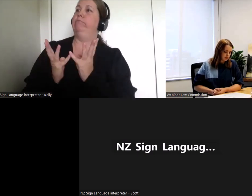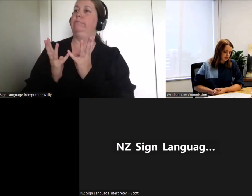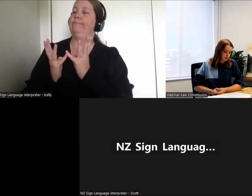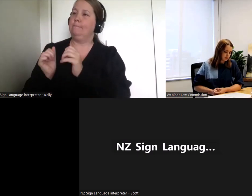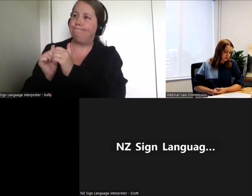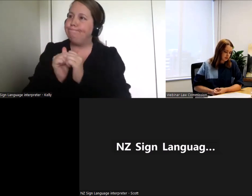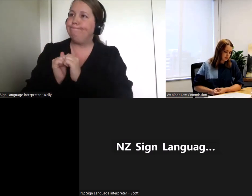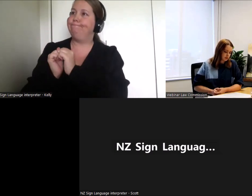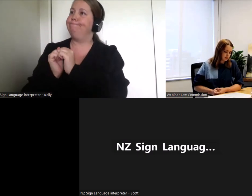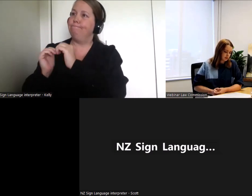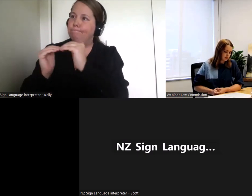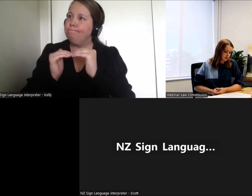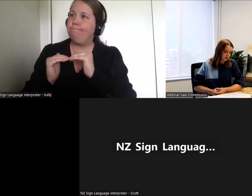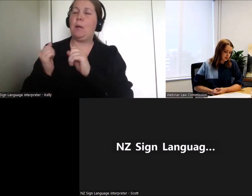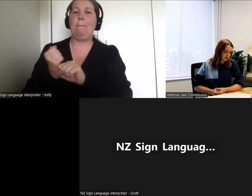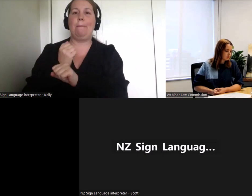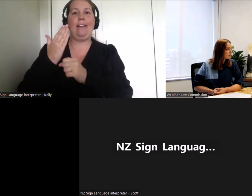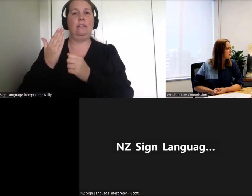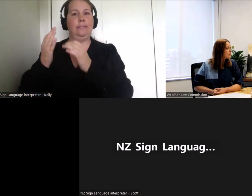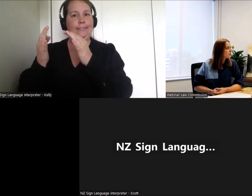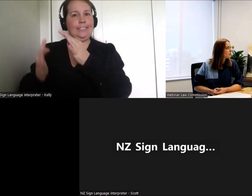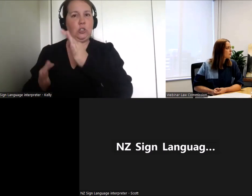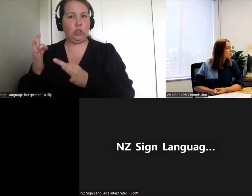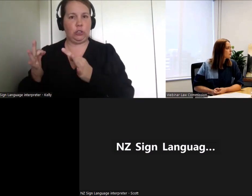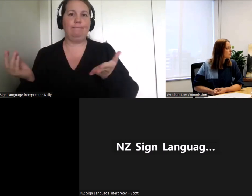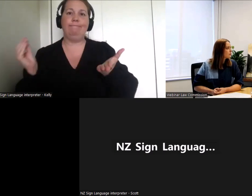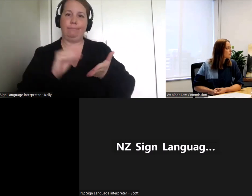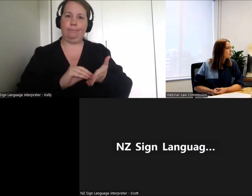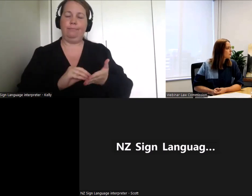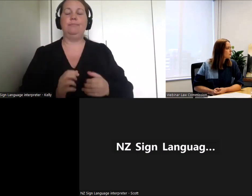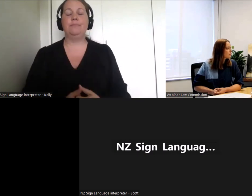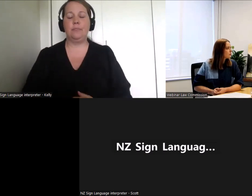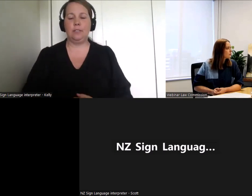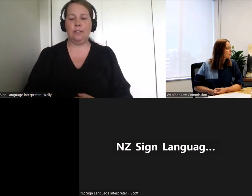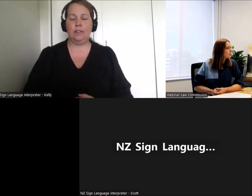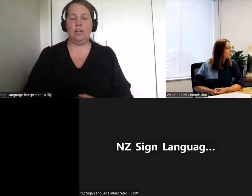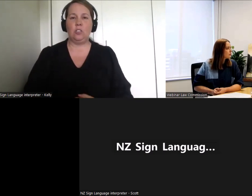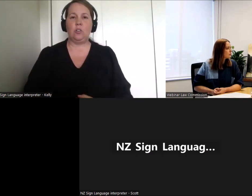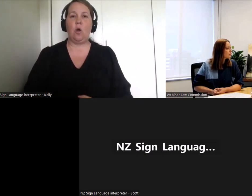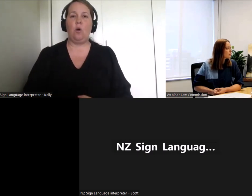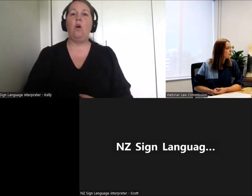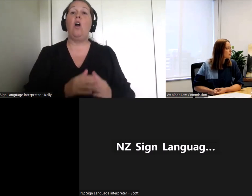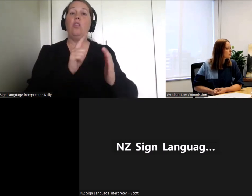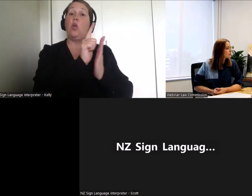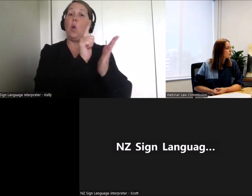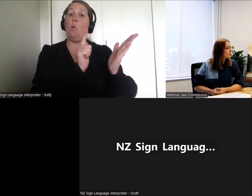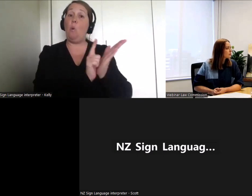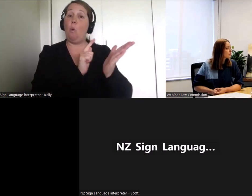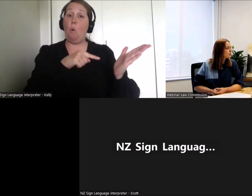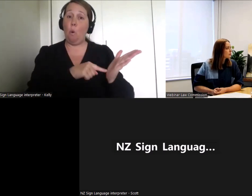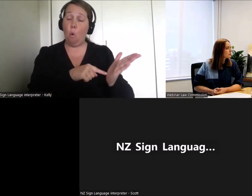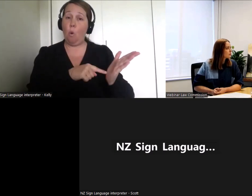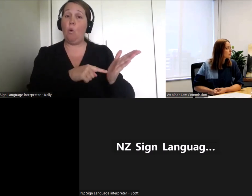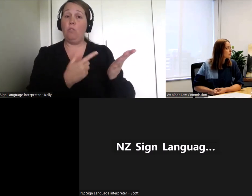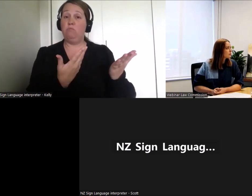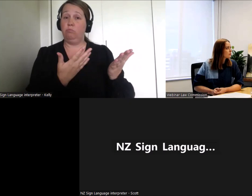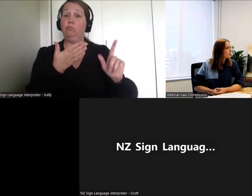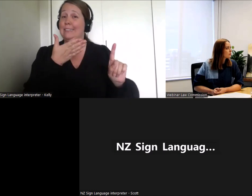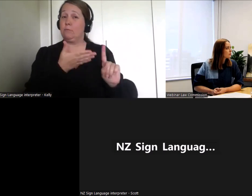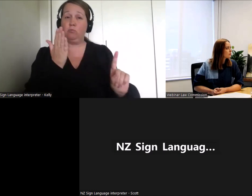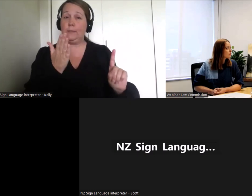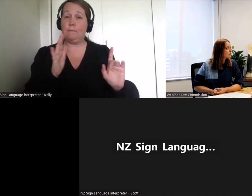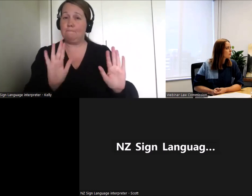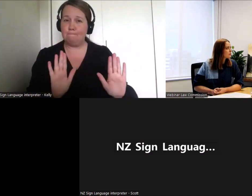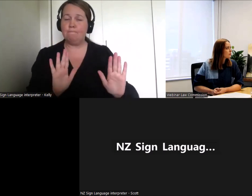supported decision making which is not something the law really goes out of its way to recognise but is it's still